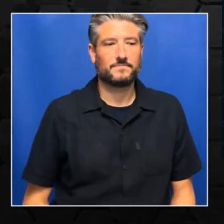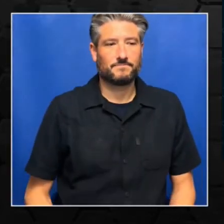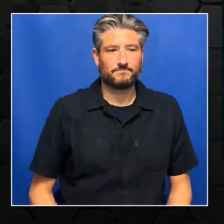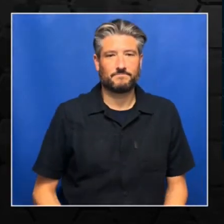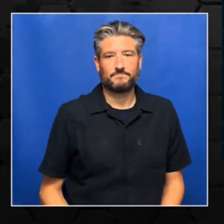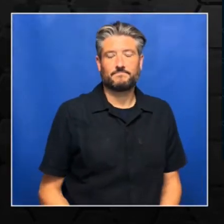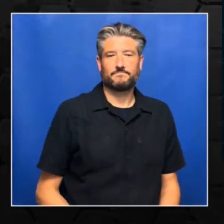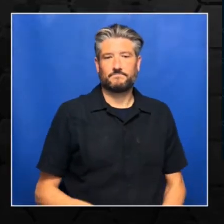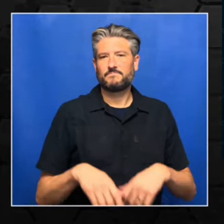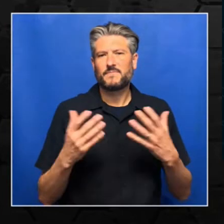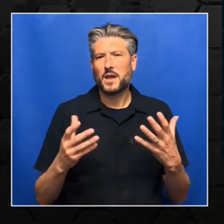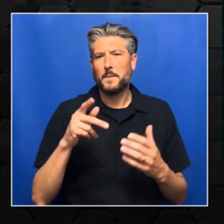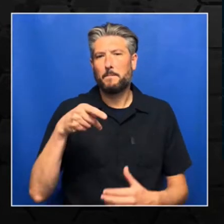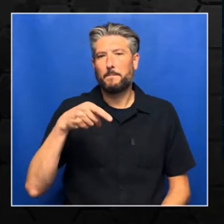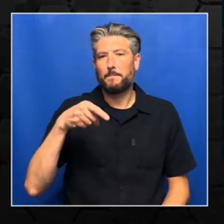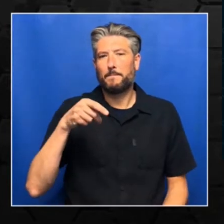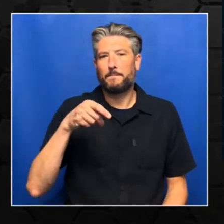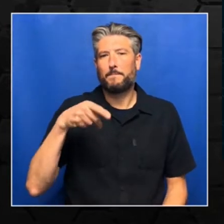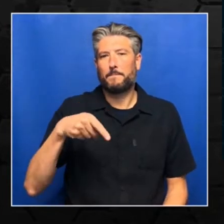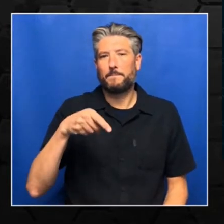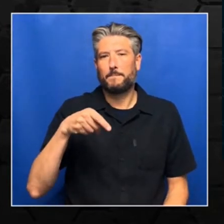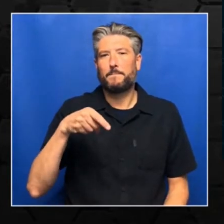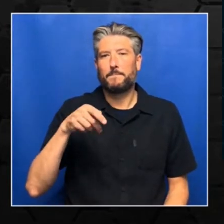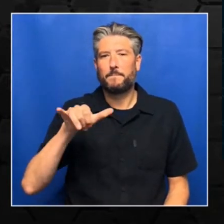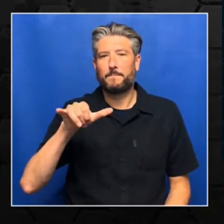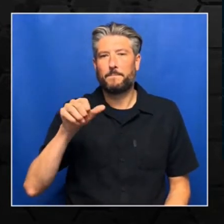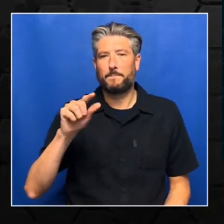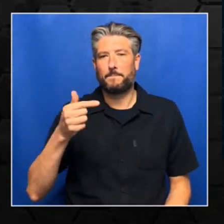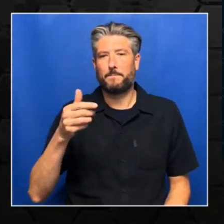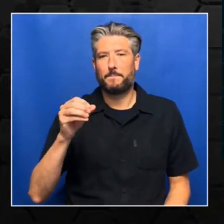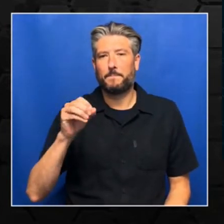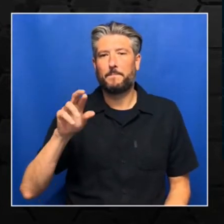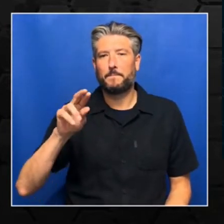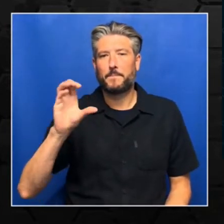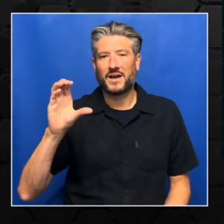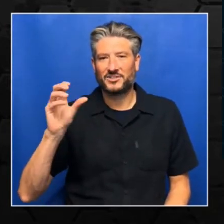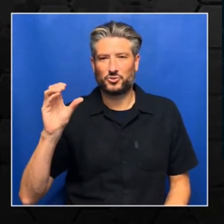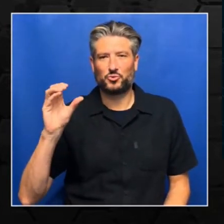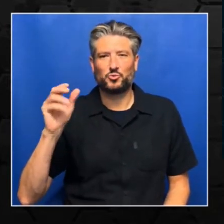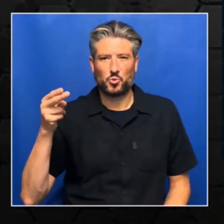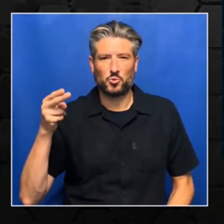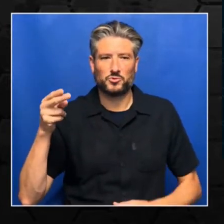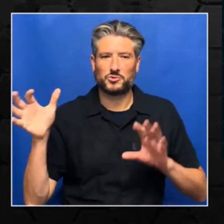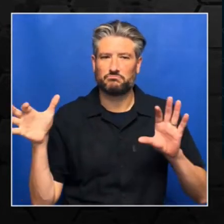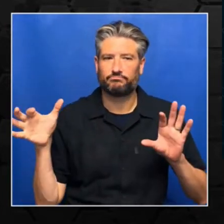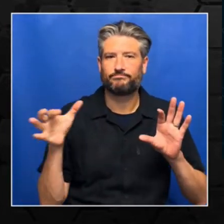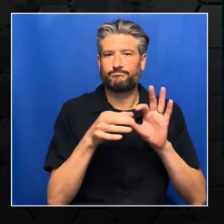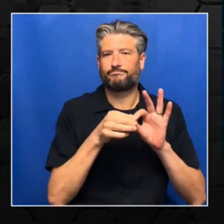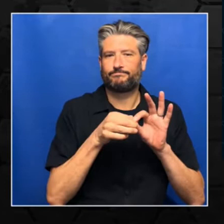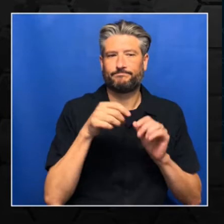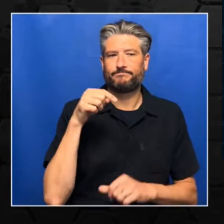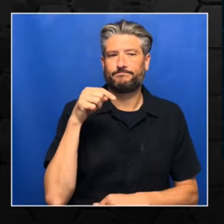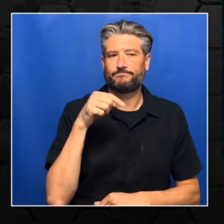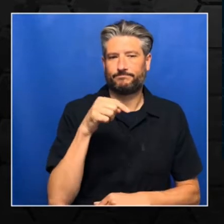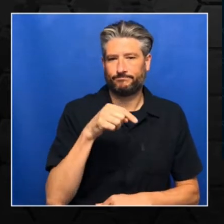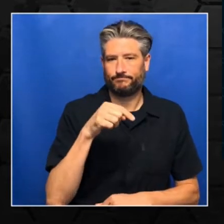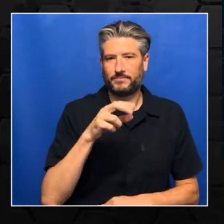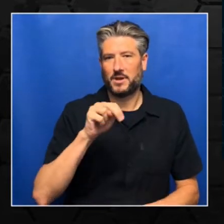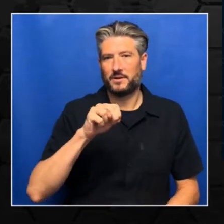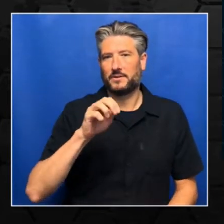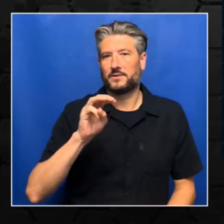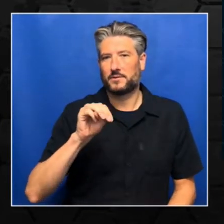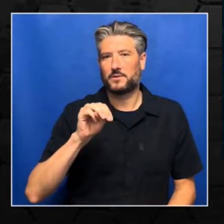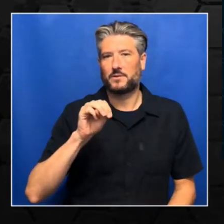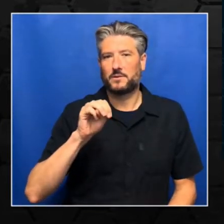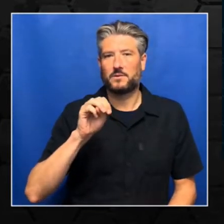of NumPytes. But it has more convenient classes for defining neural networks. And also, it runs faster